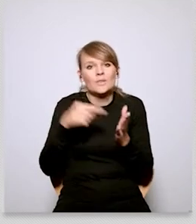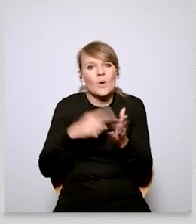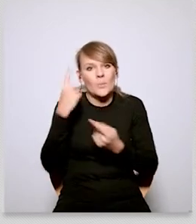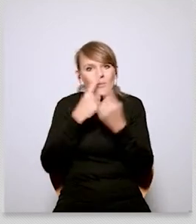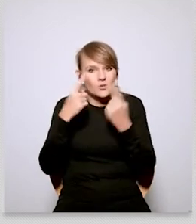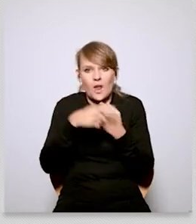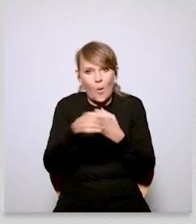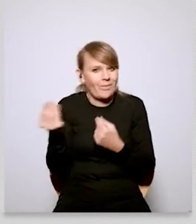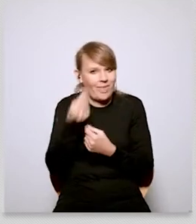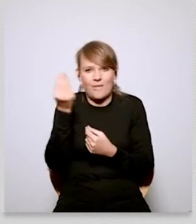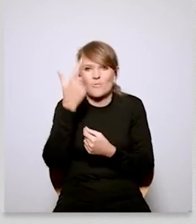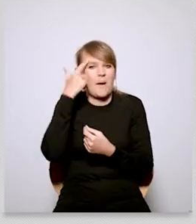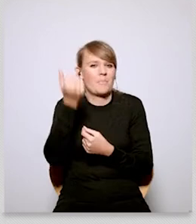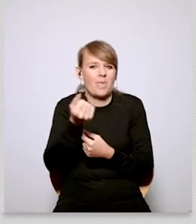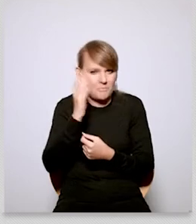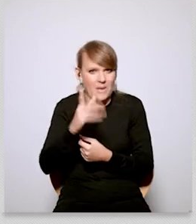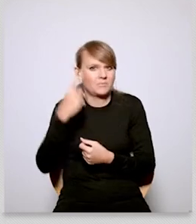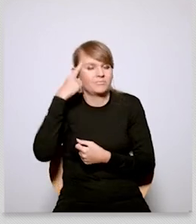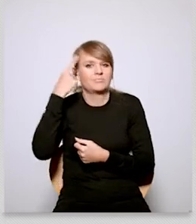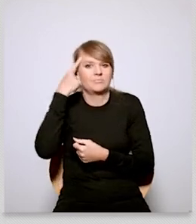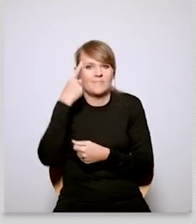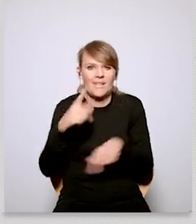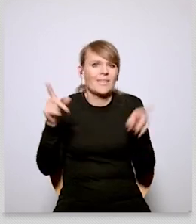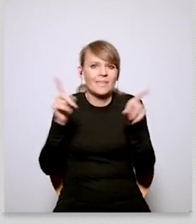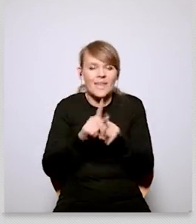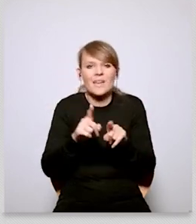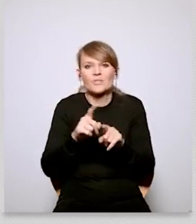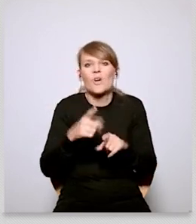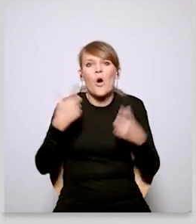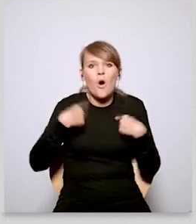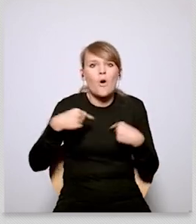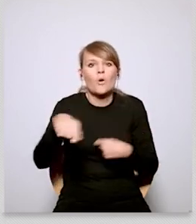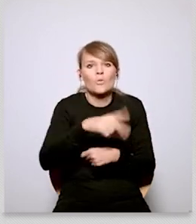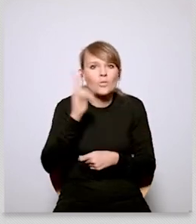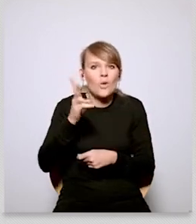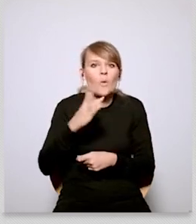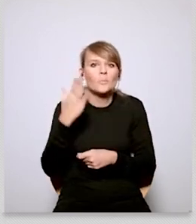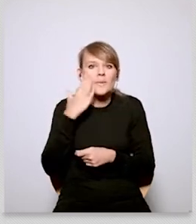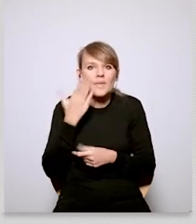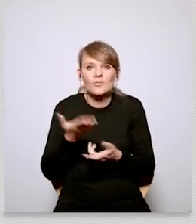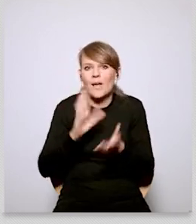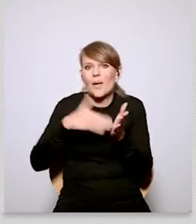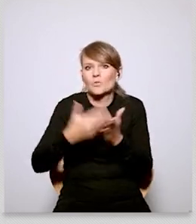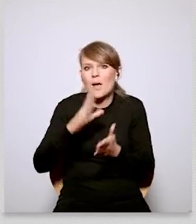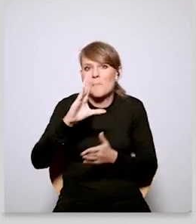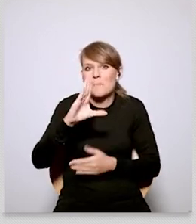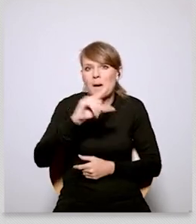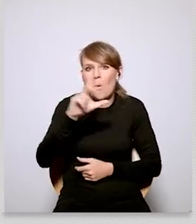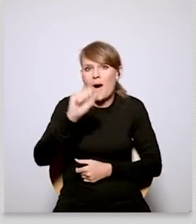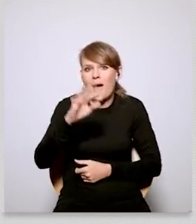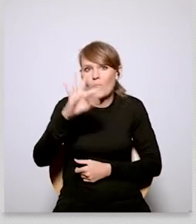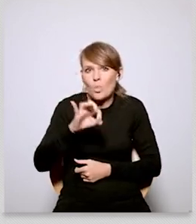many people lost their jobs and they experienced economic hardship and people who